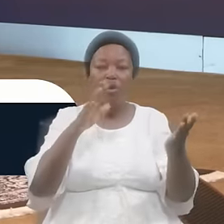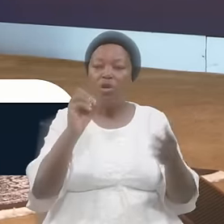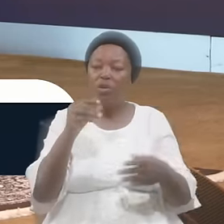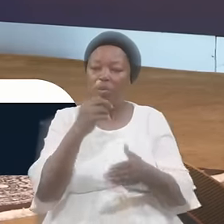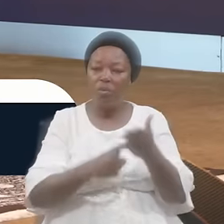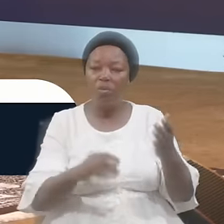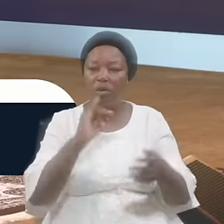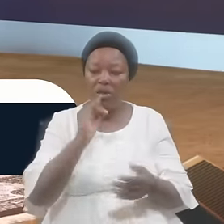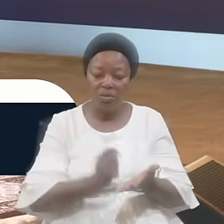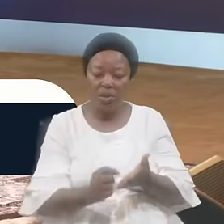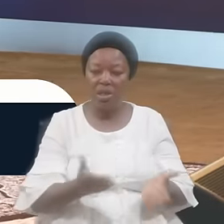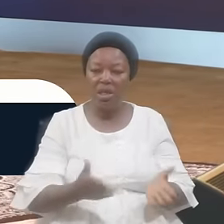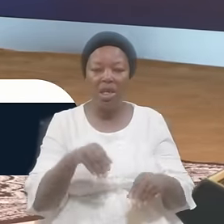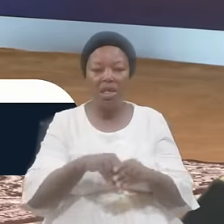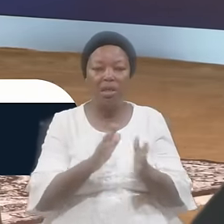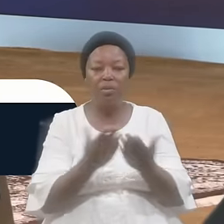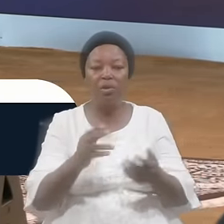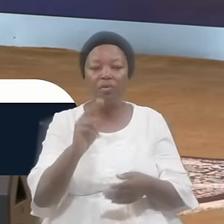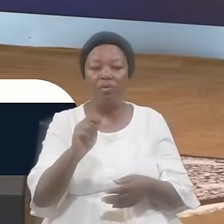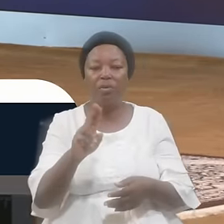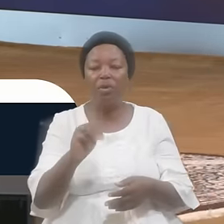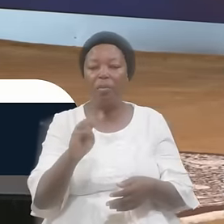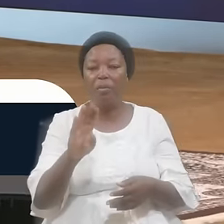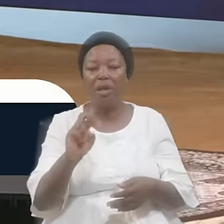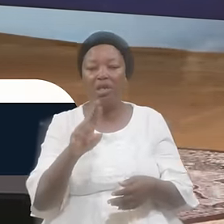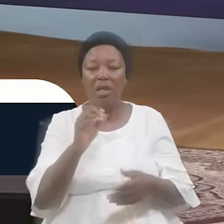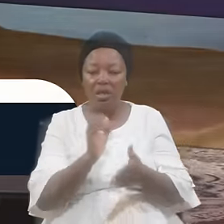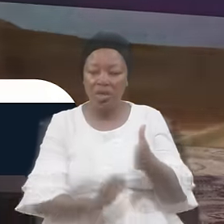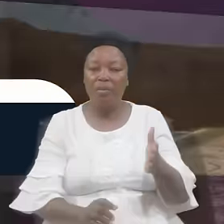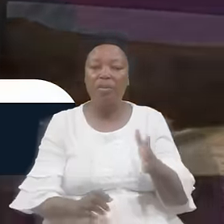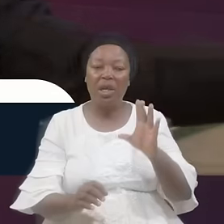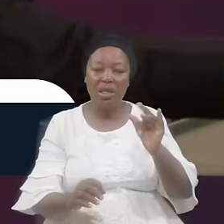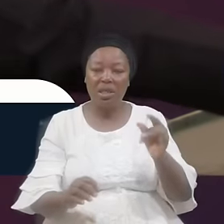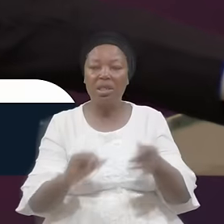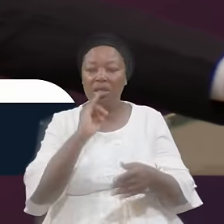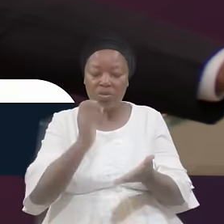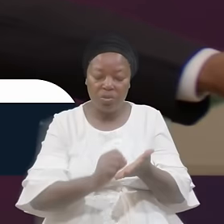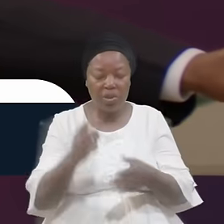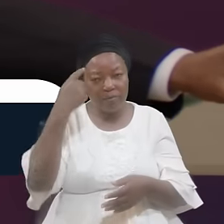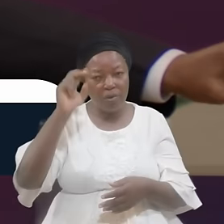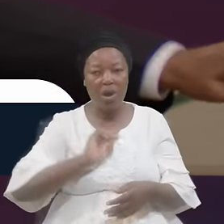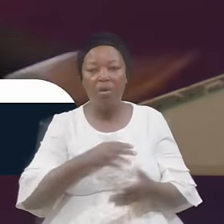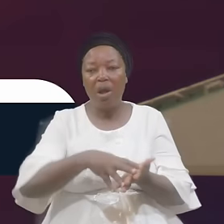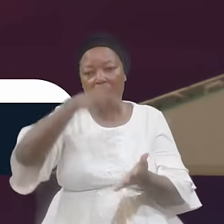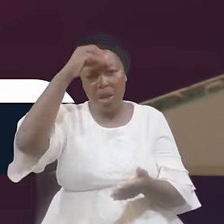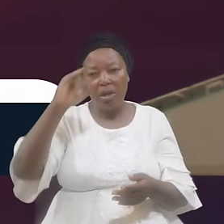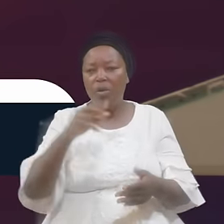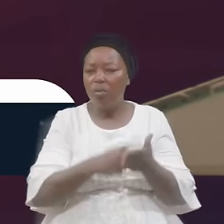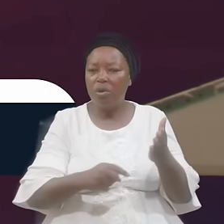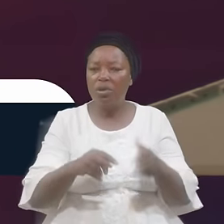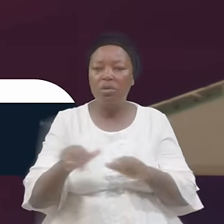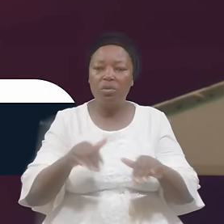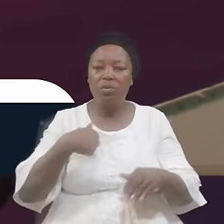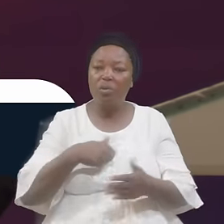Numbers chapter 18 Is reaching For our learning What do we learn We learn That